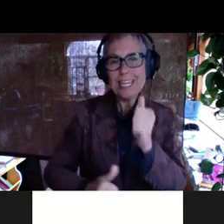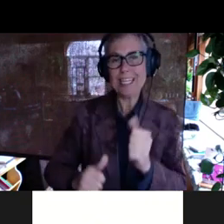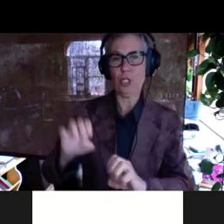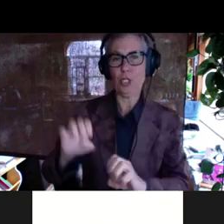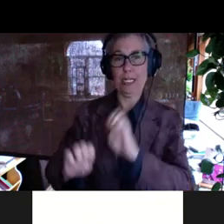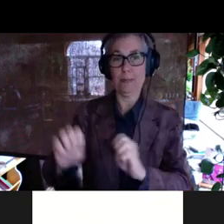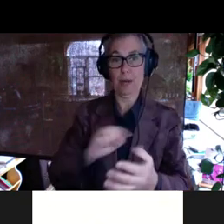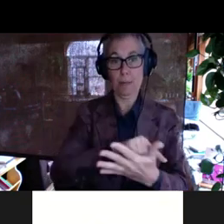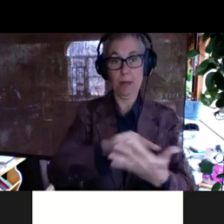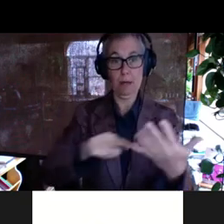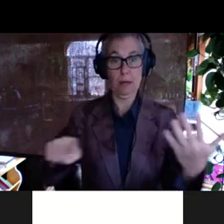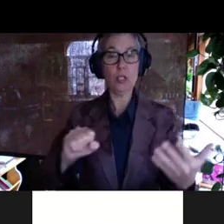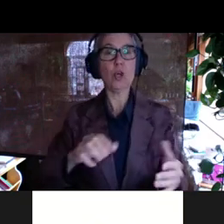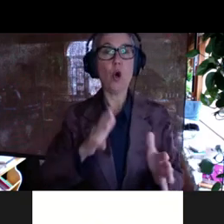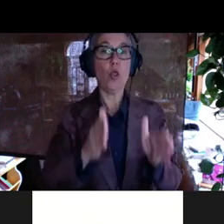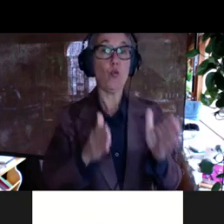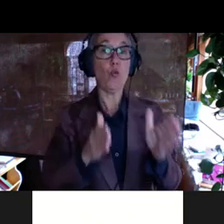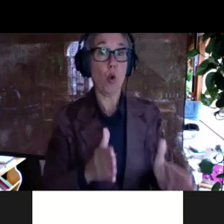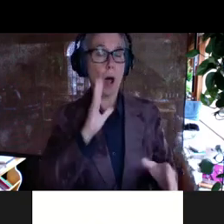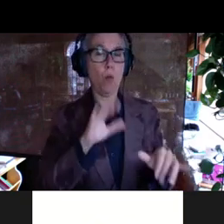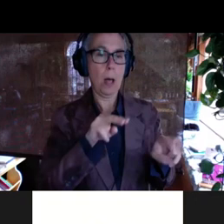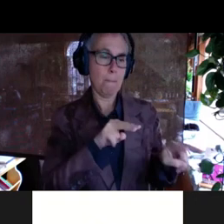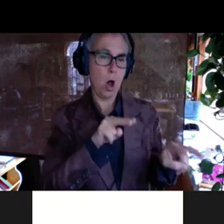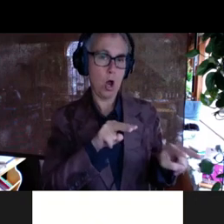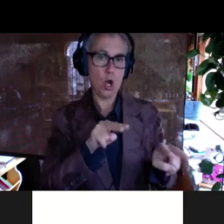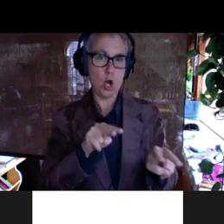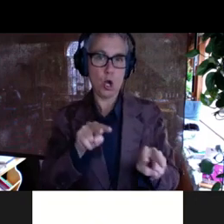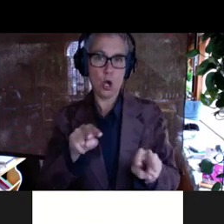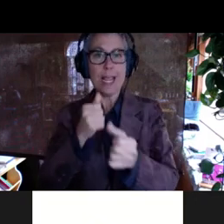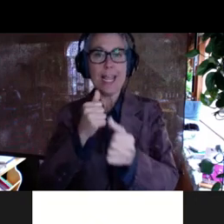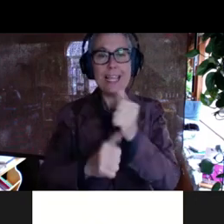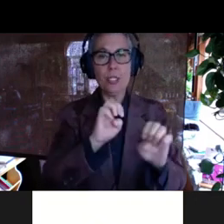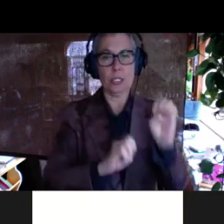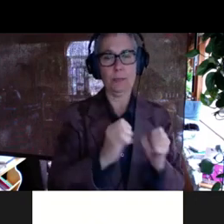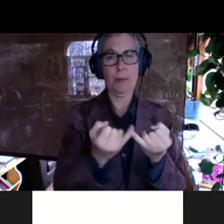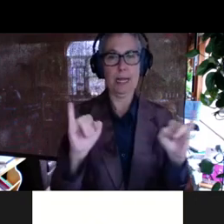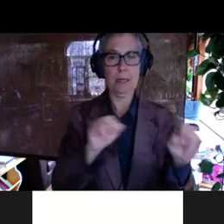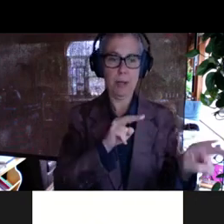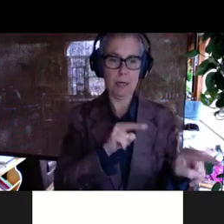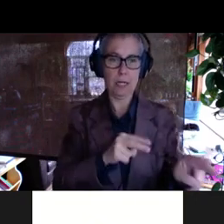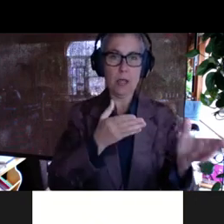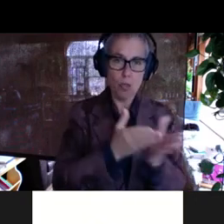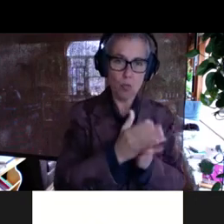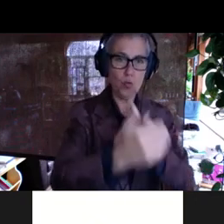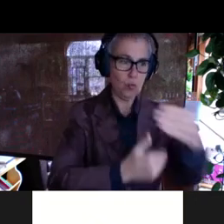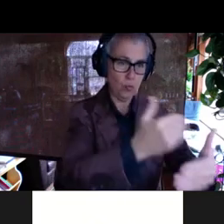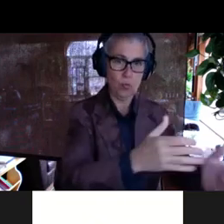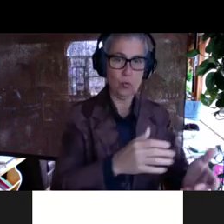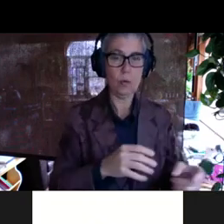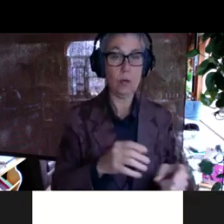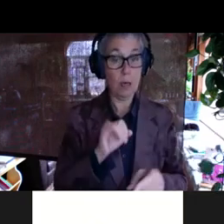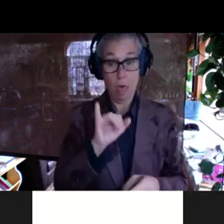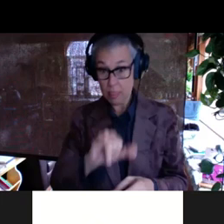subjected to. So it will monitor every experiment independently as those experiments go along. If that